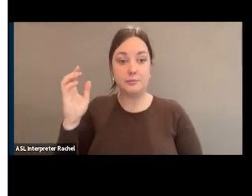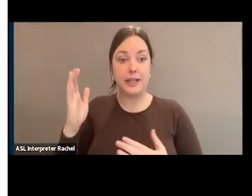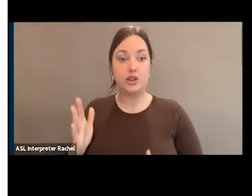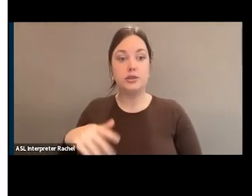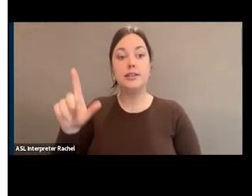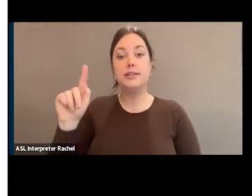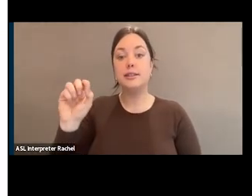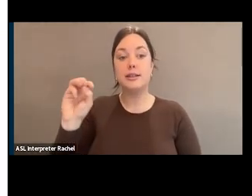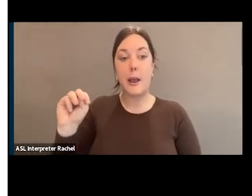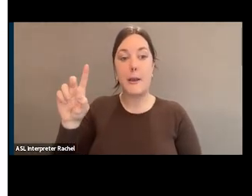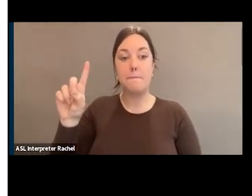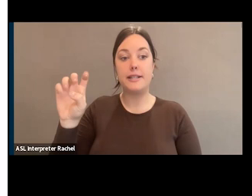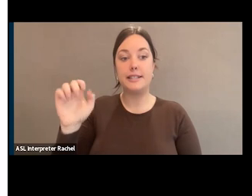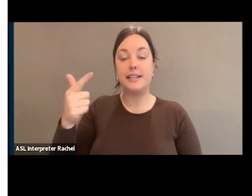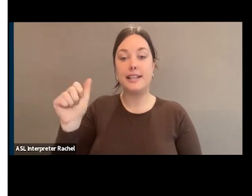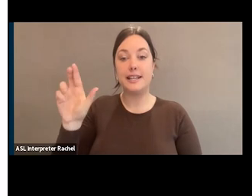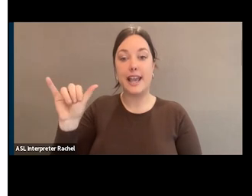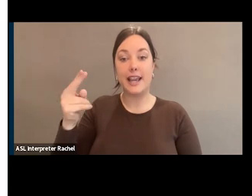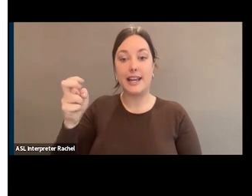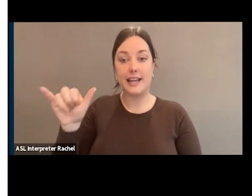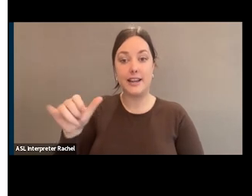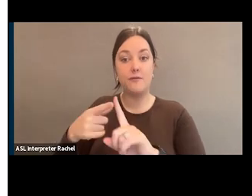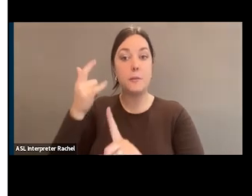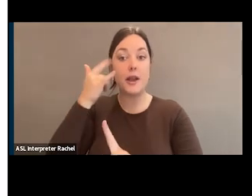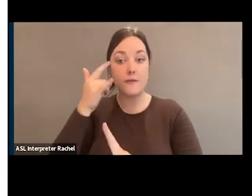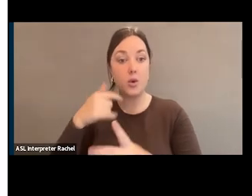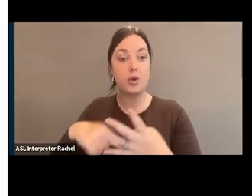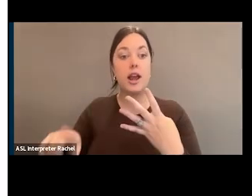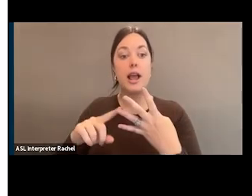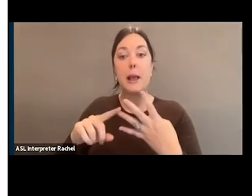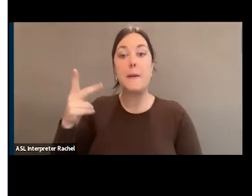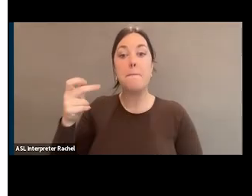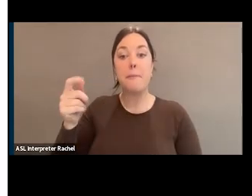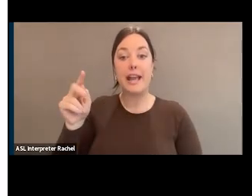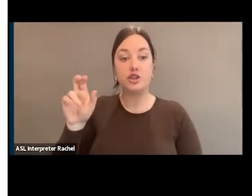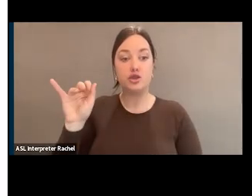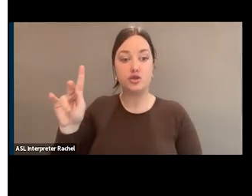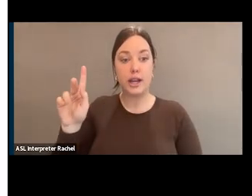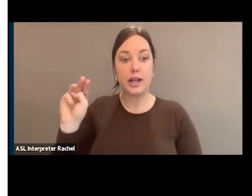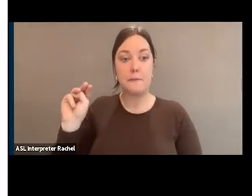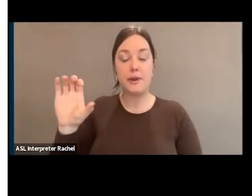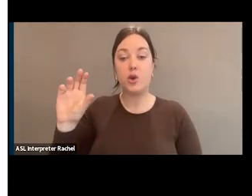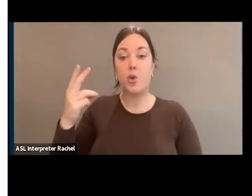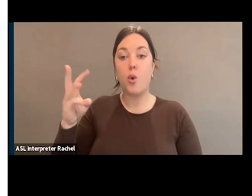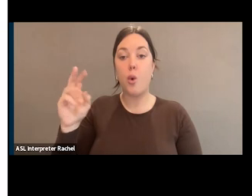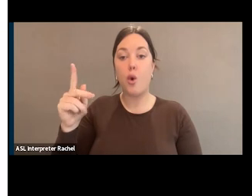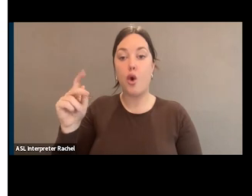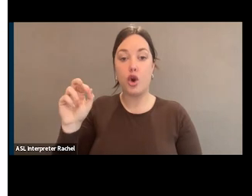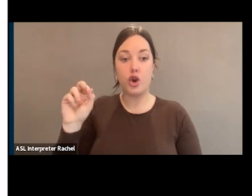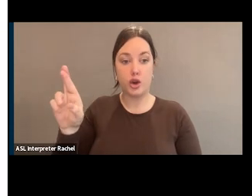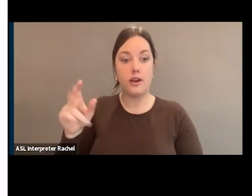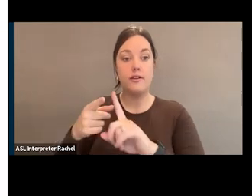Executive Director of Create California, and Patrick McWhorter, who's the CEO of Arizona Citizens for the Arts.